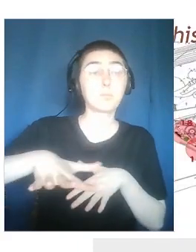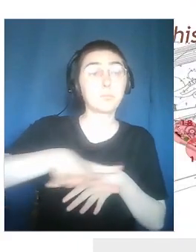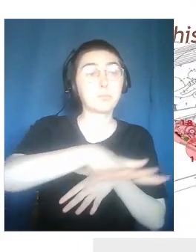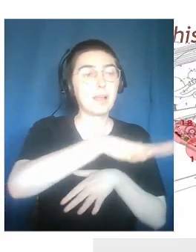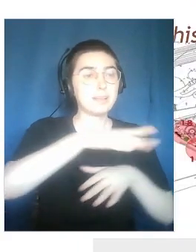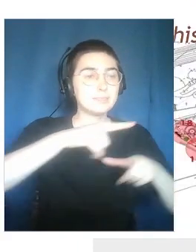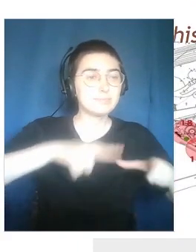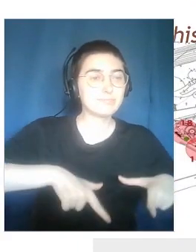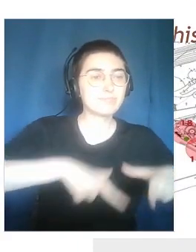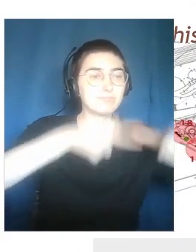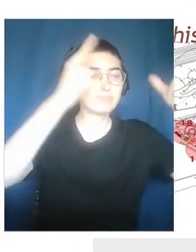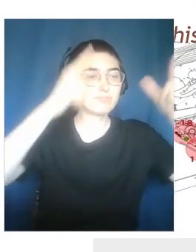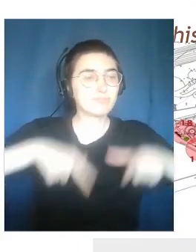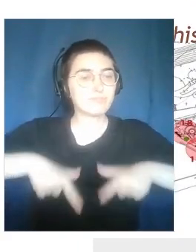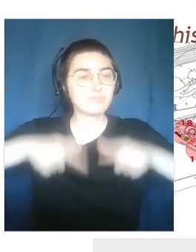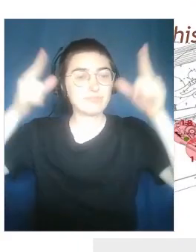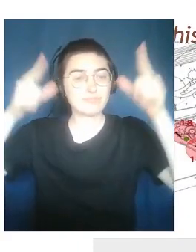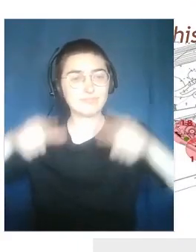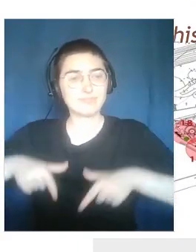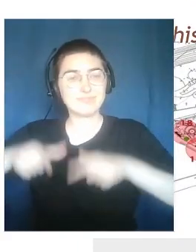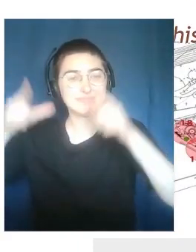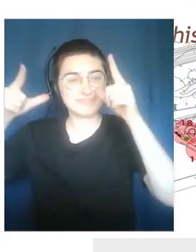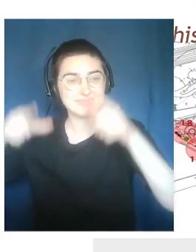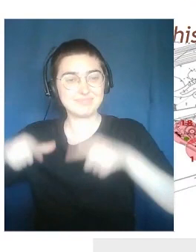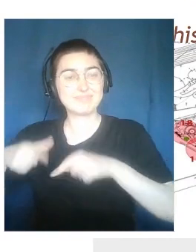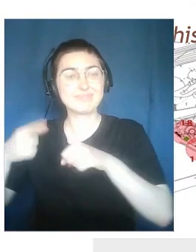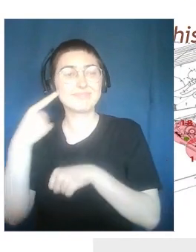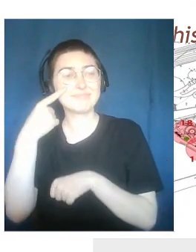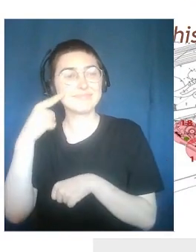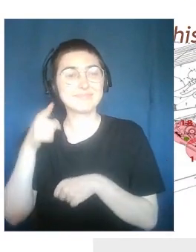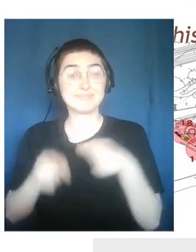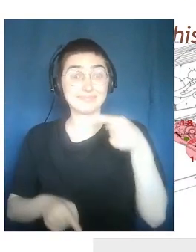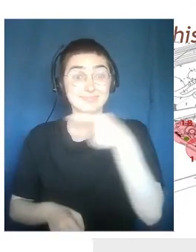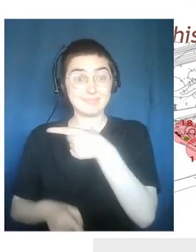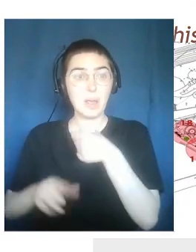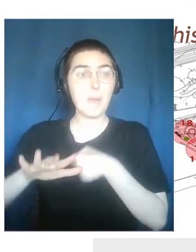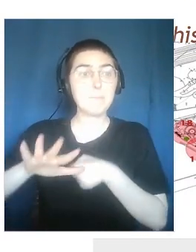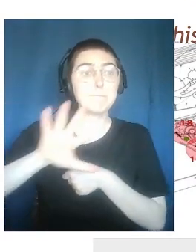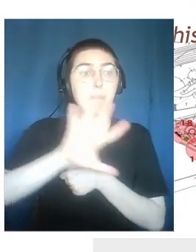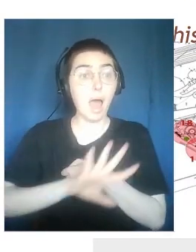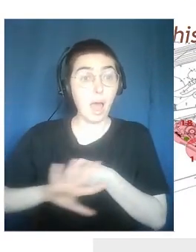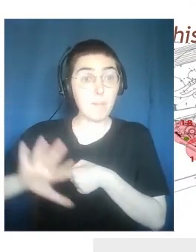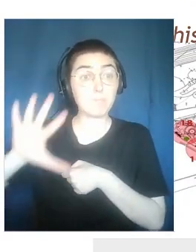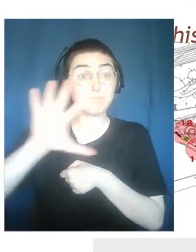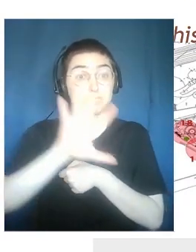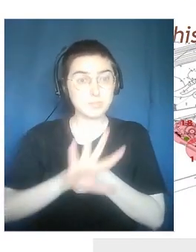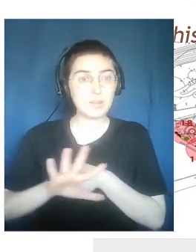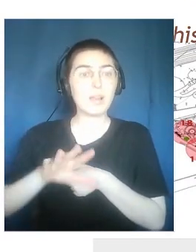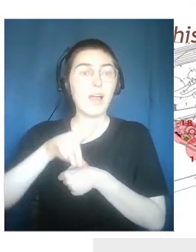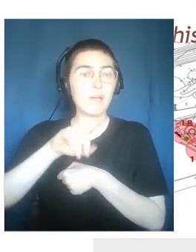of Villa Rossi, you can see here in Santorso, Italy.